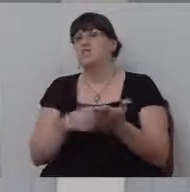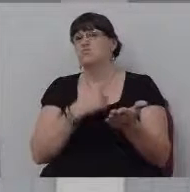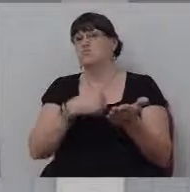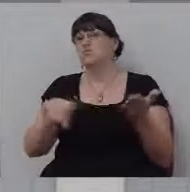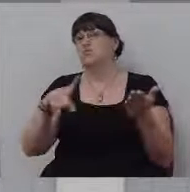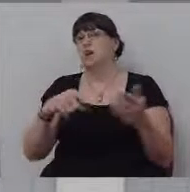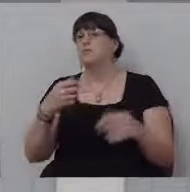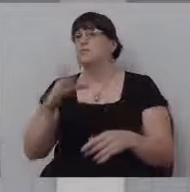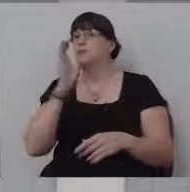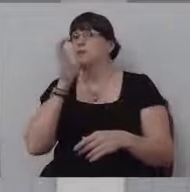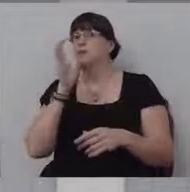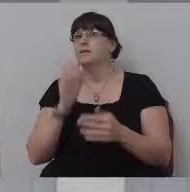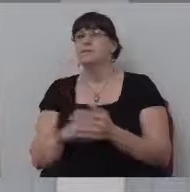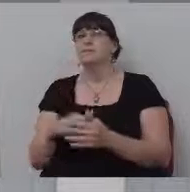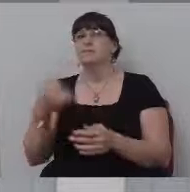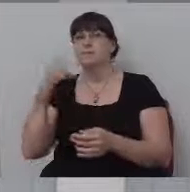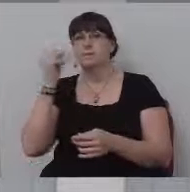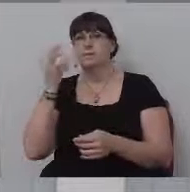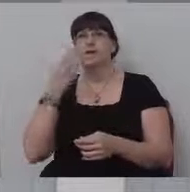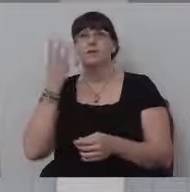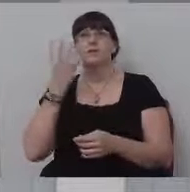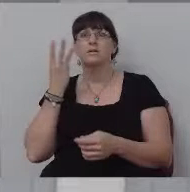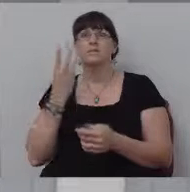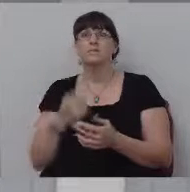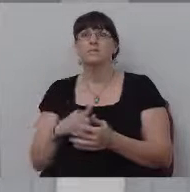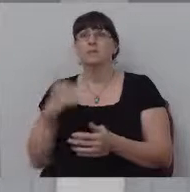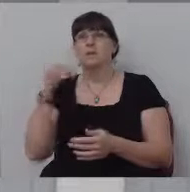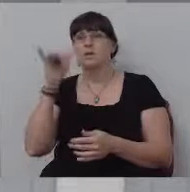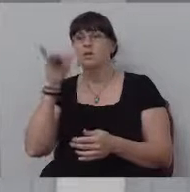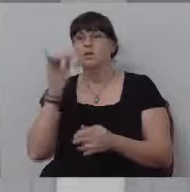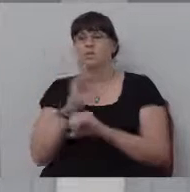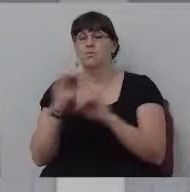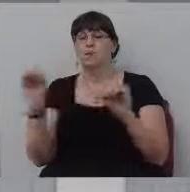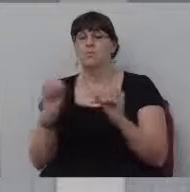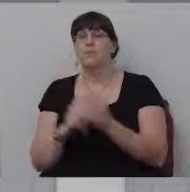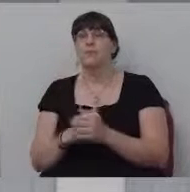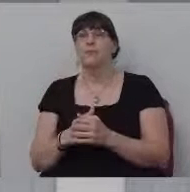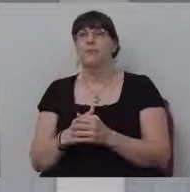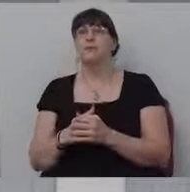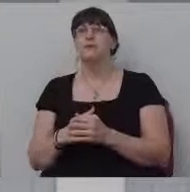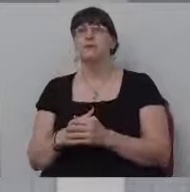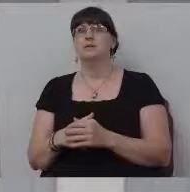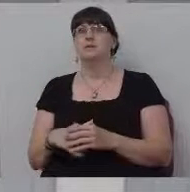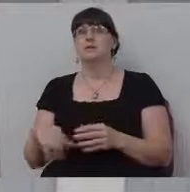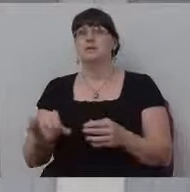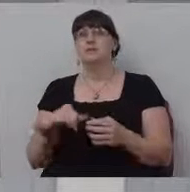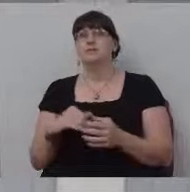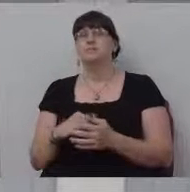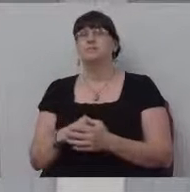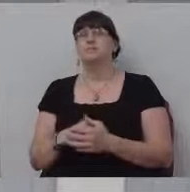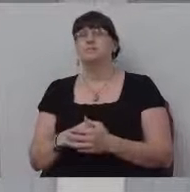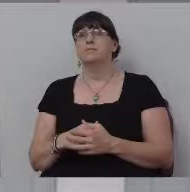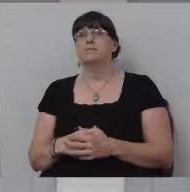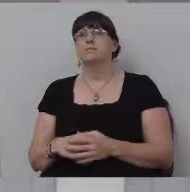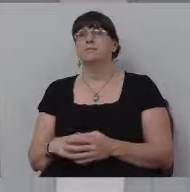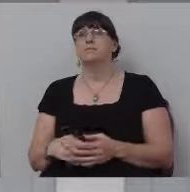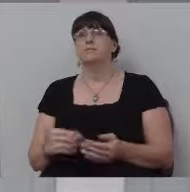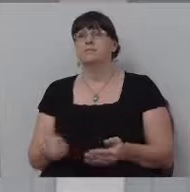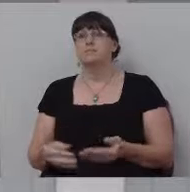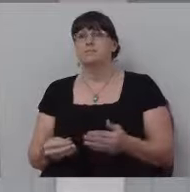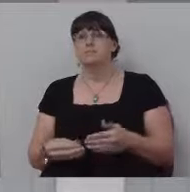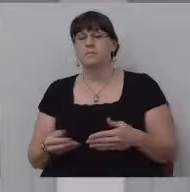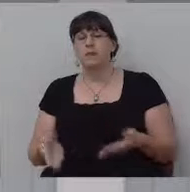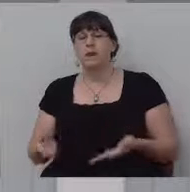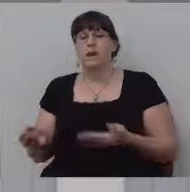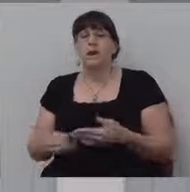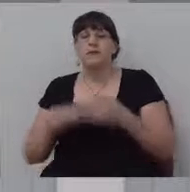to her. I hadn't really discussed it already. I, I, I changed, and I wasn't drinking, but I hadn't told you about it. Well, I took her to meet my mom